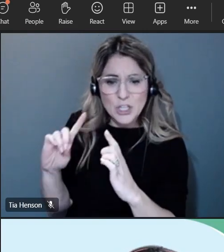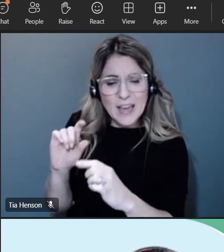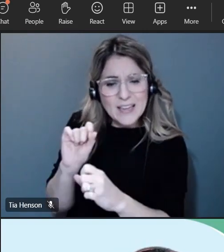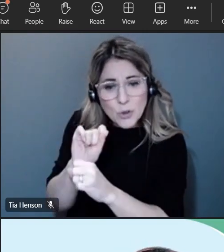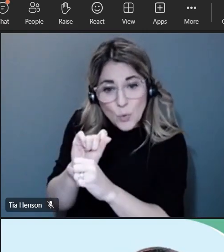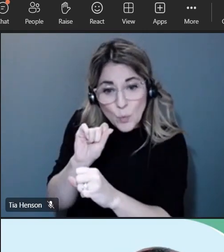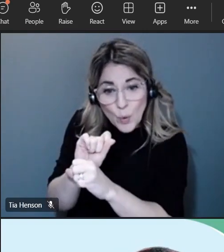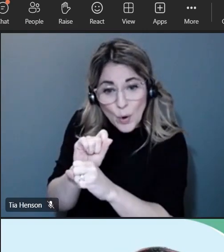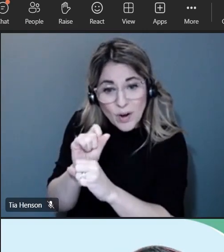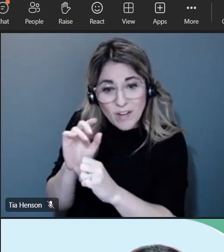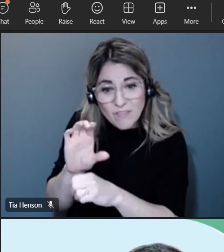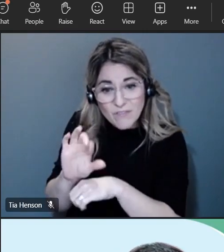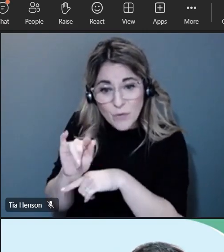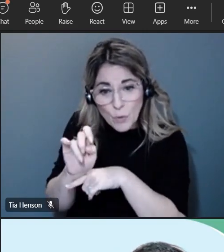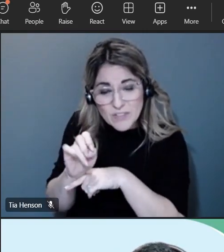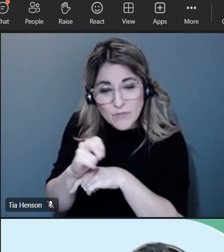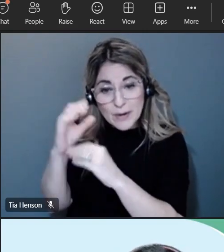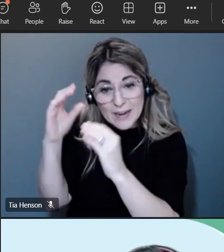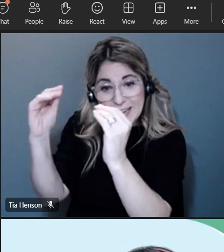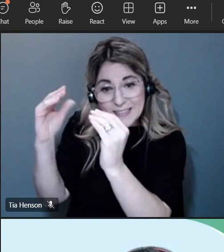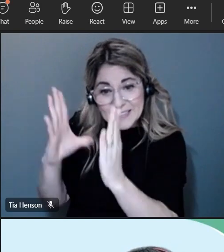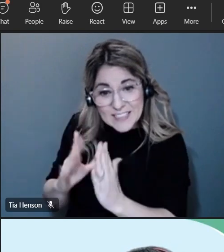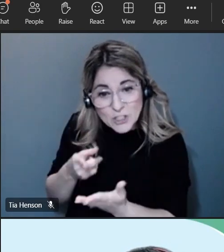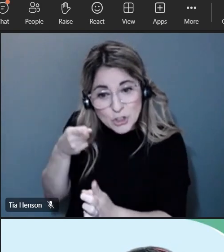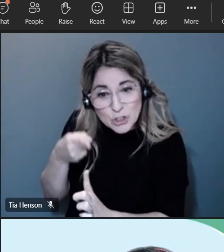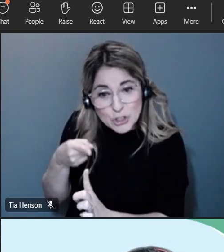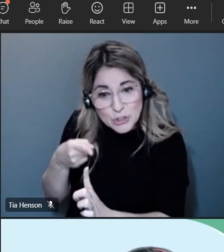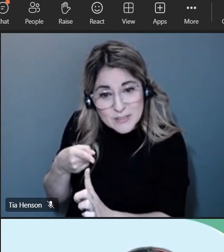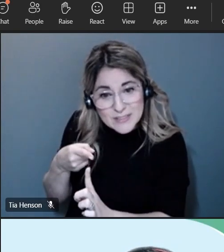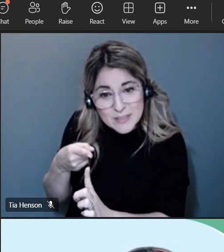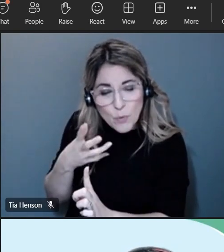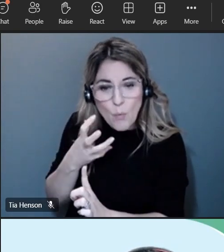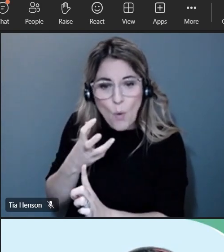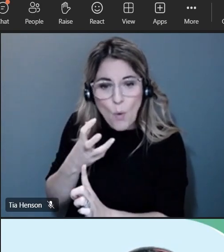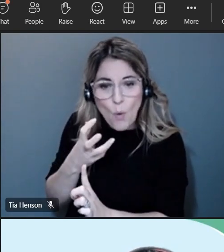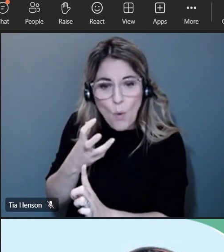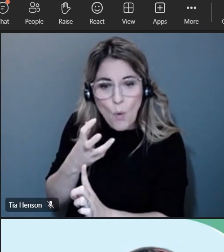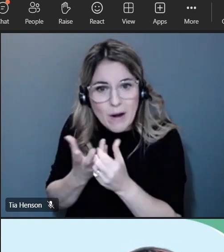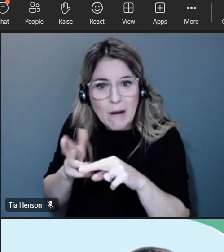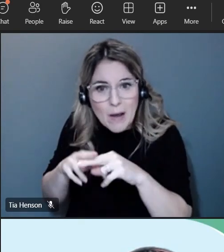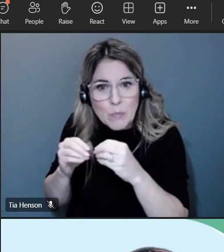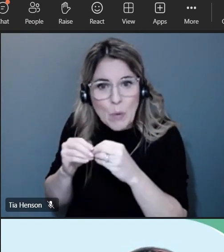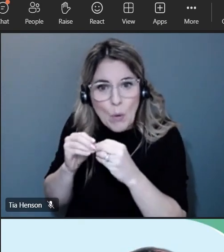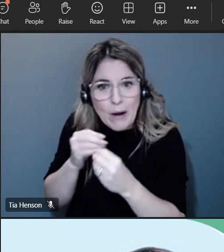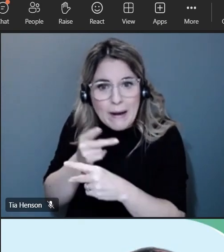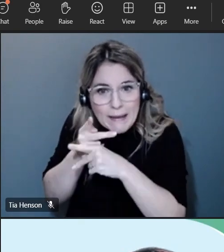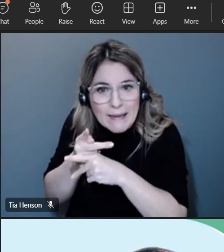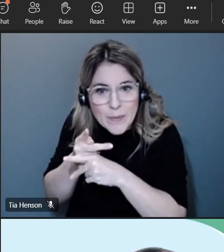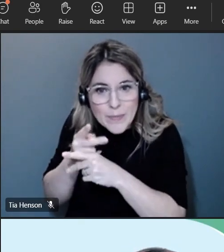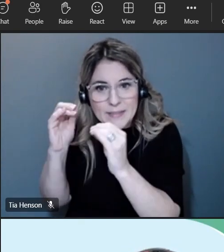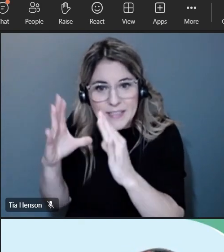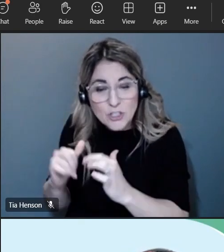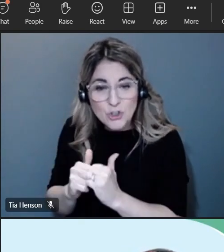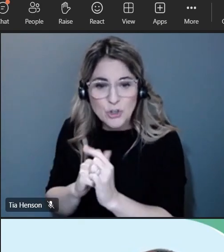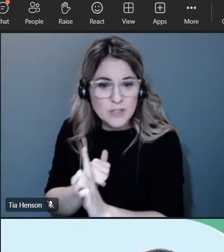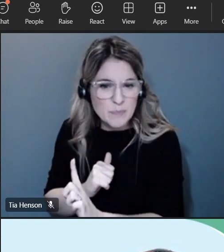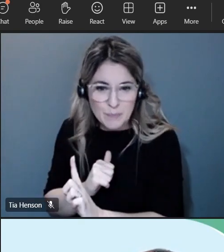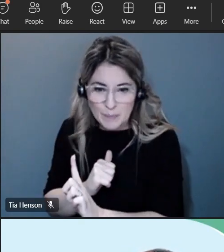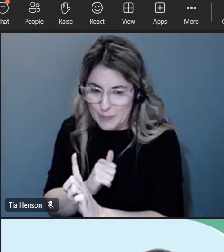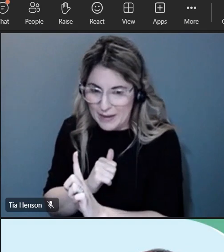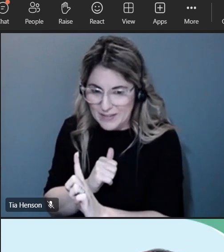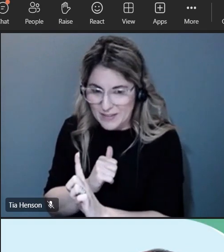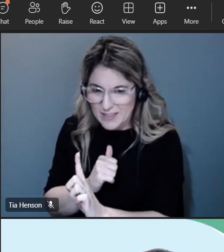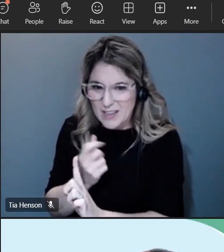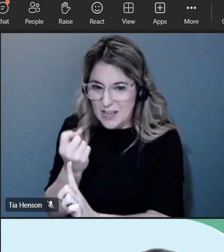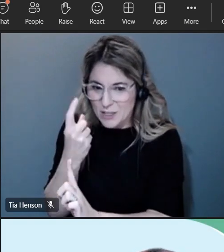stabilize and provide support that doesn't seem to be the focus the focus is a lot on uh cultural issues and um